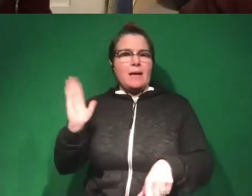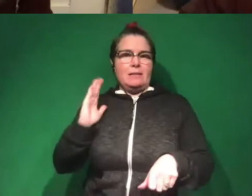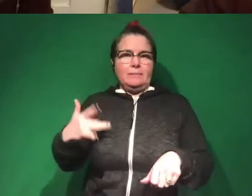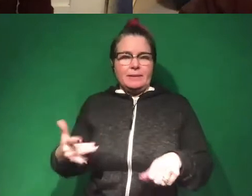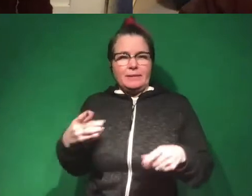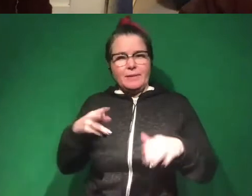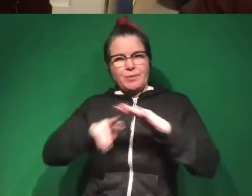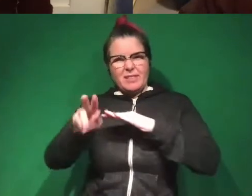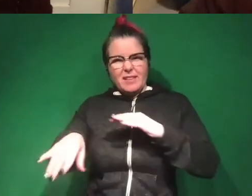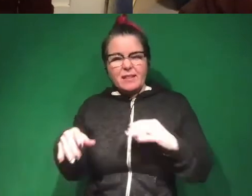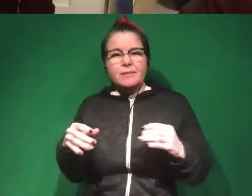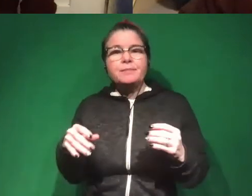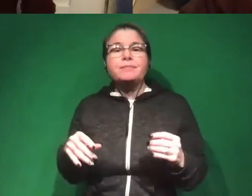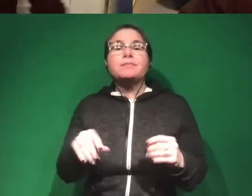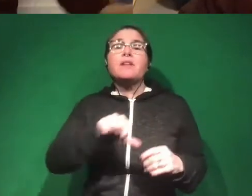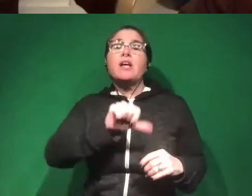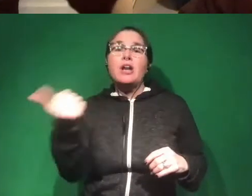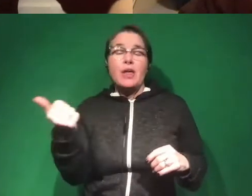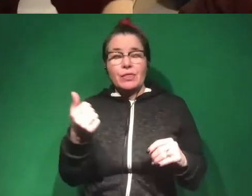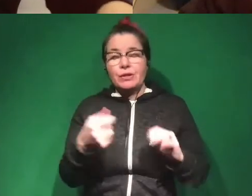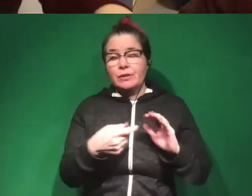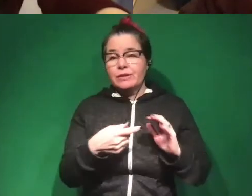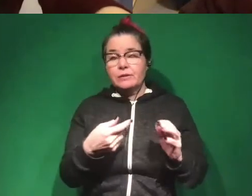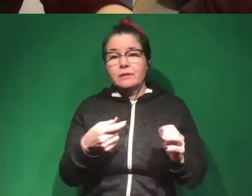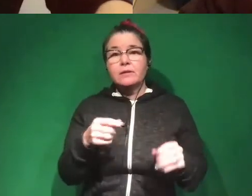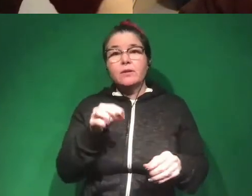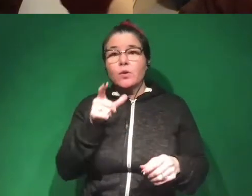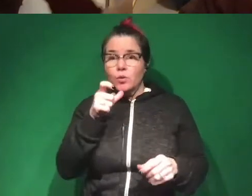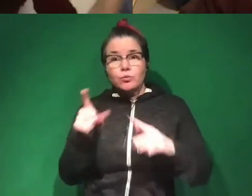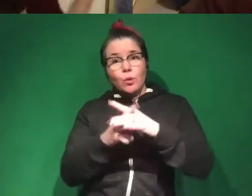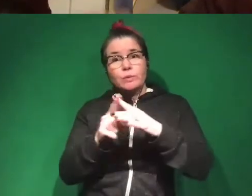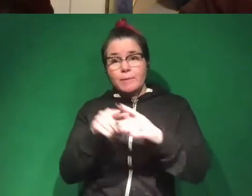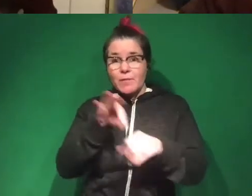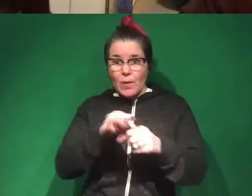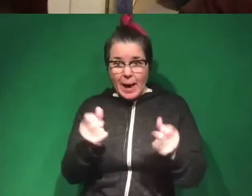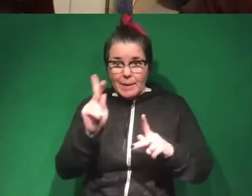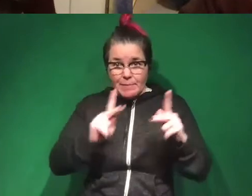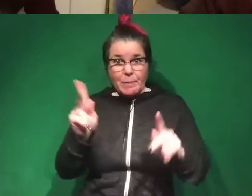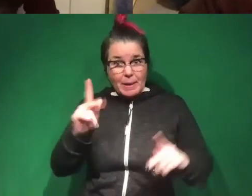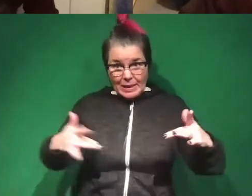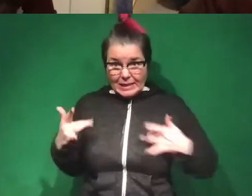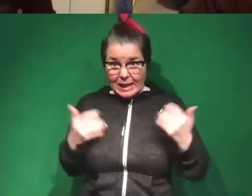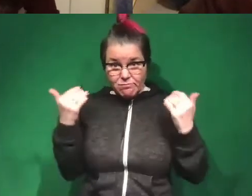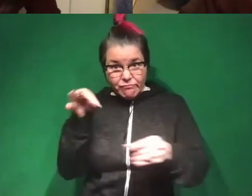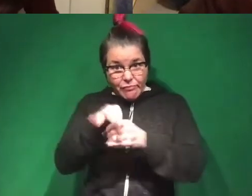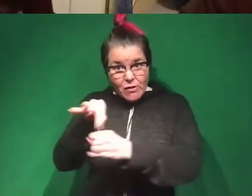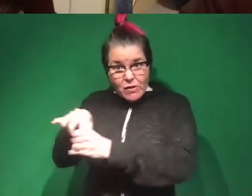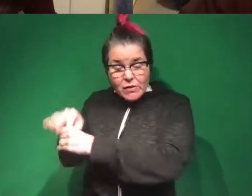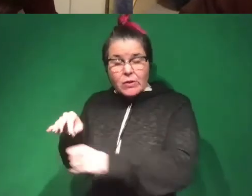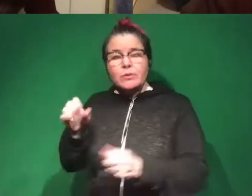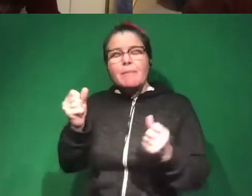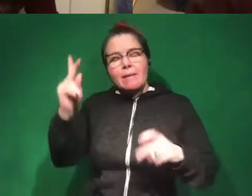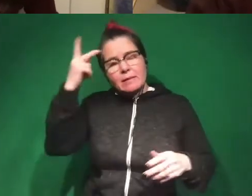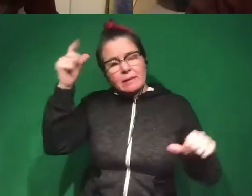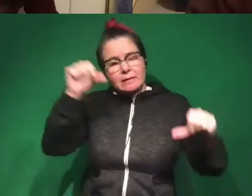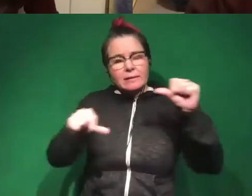to predict how well someone does in an election is voter turnout. So simply how excited are people to vote? And so there's a lot of political scientists doing